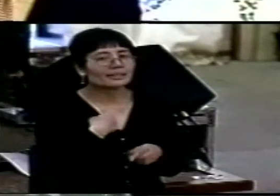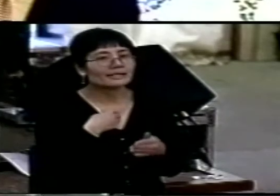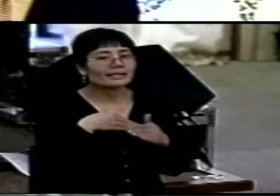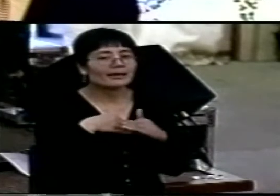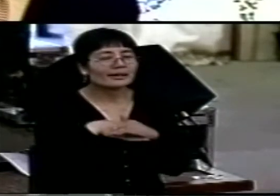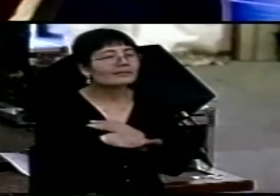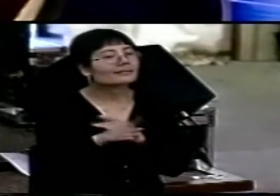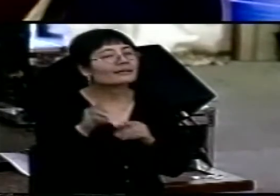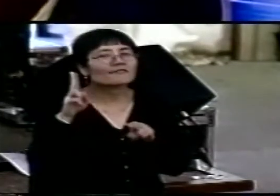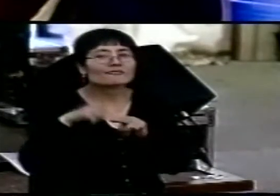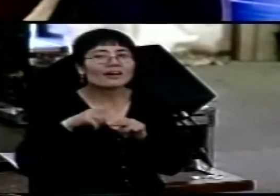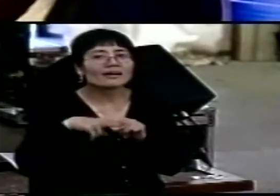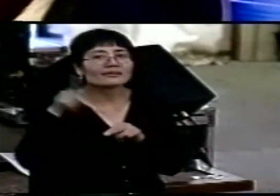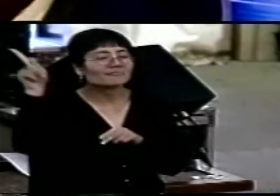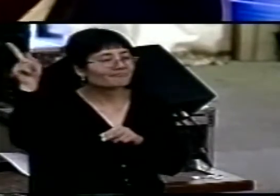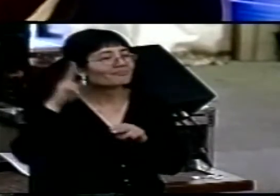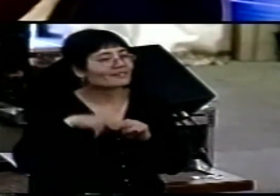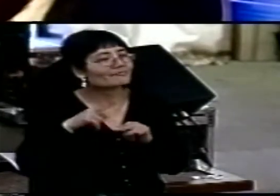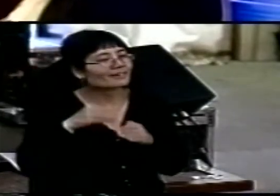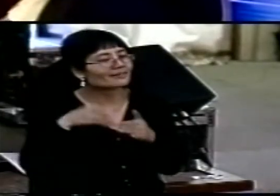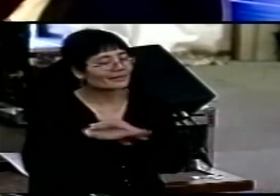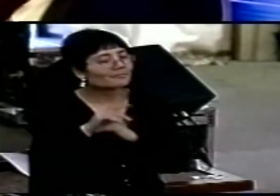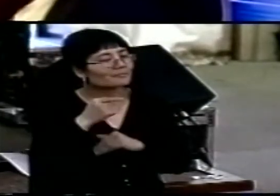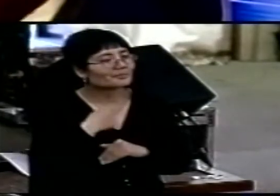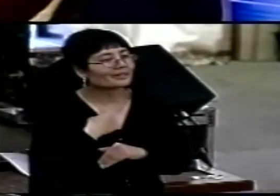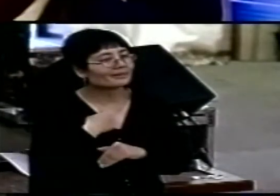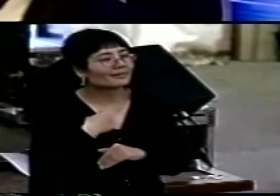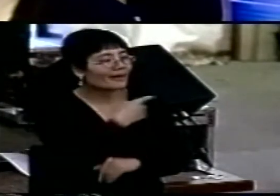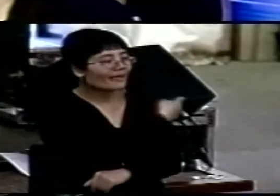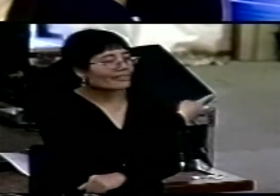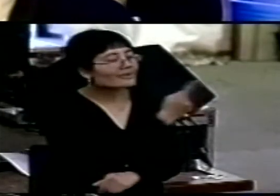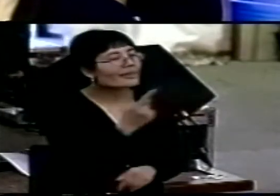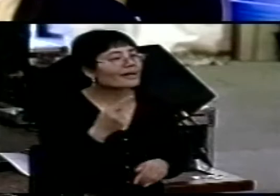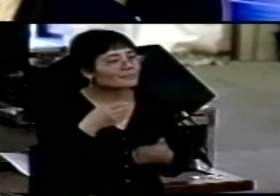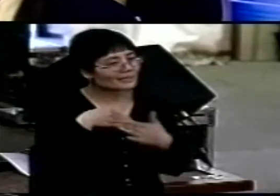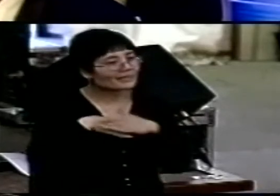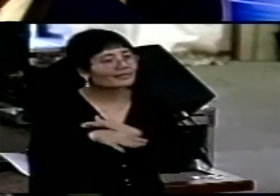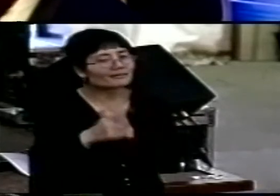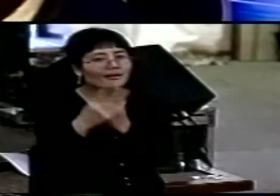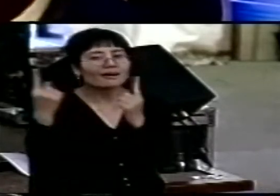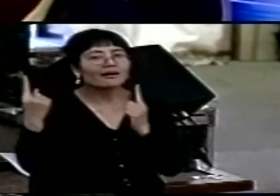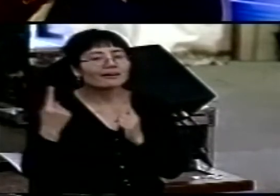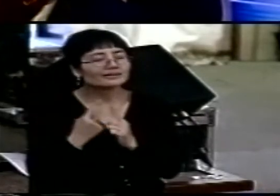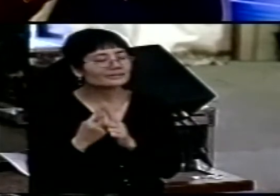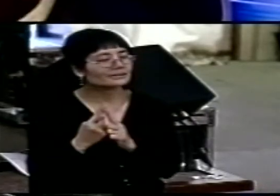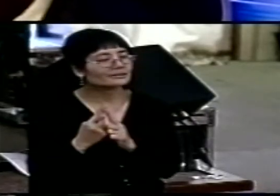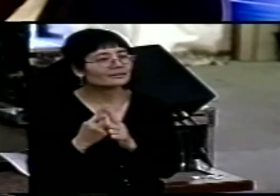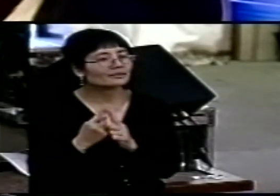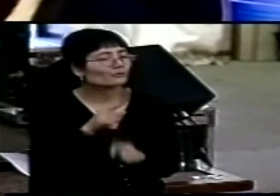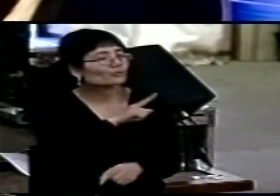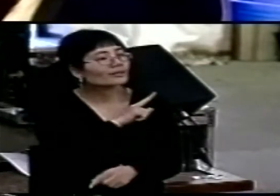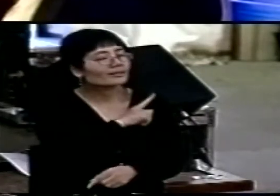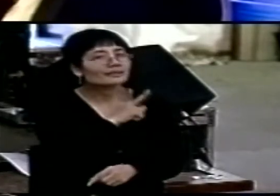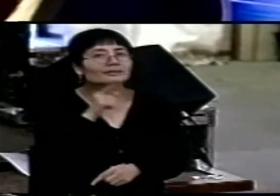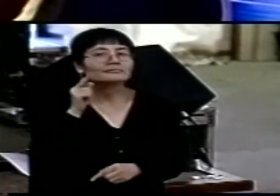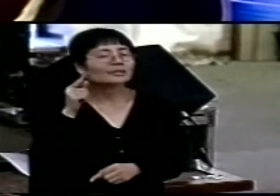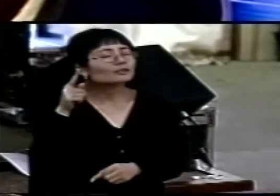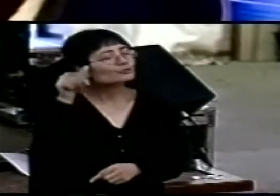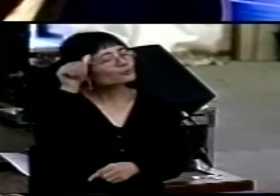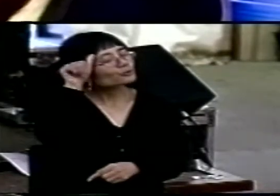in you. May they also be in us so that the world may believe that you have sent me.